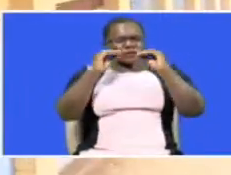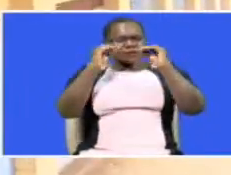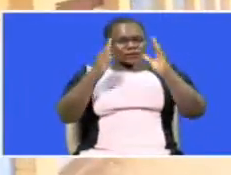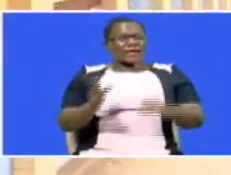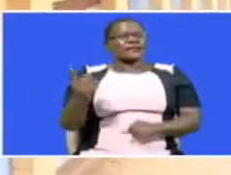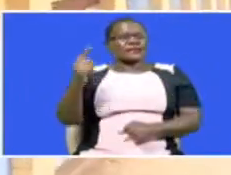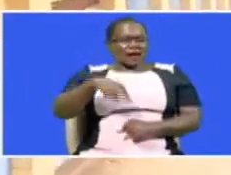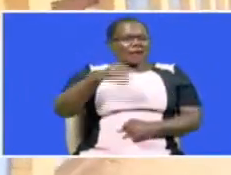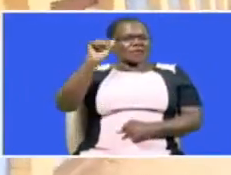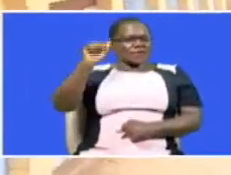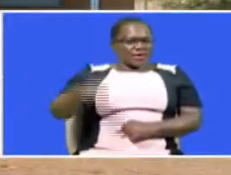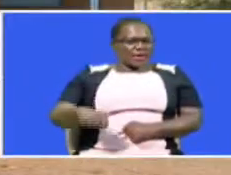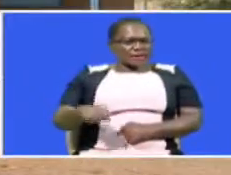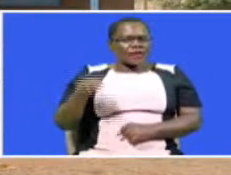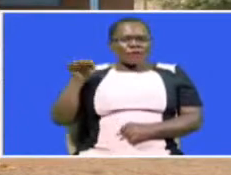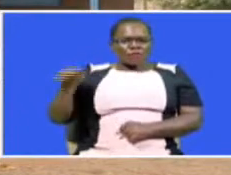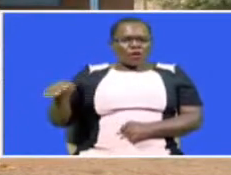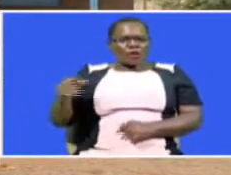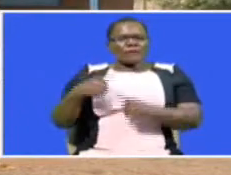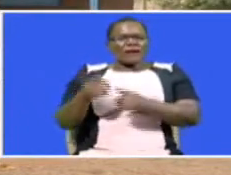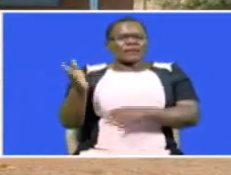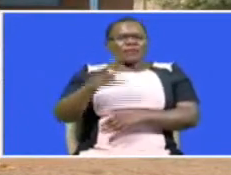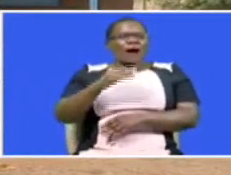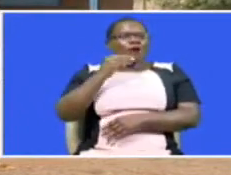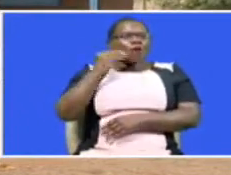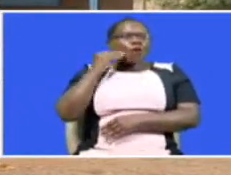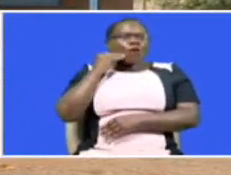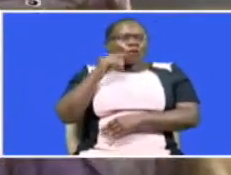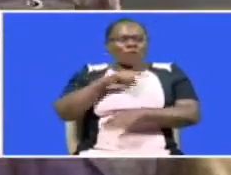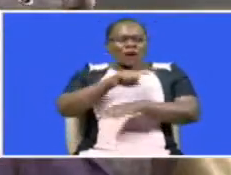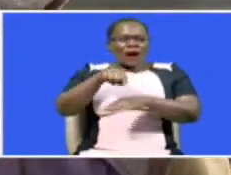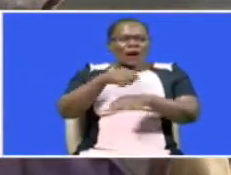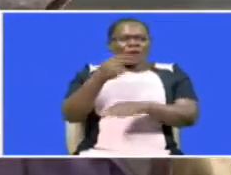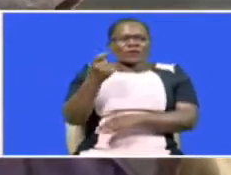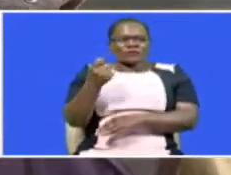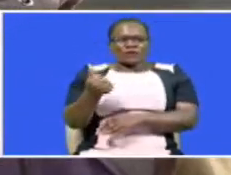who reported to work in the morning had to return home after a few hours.